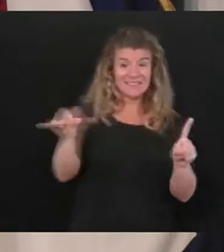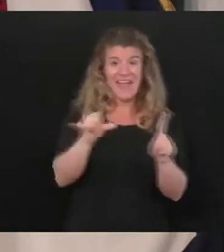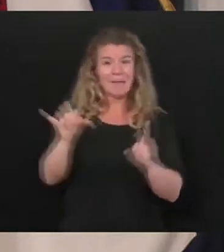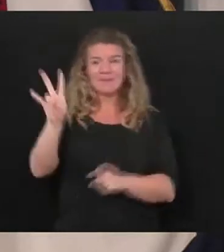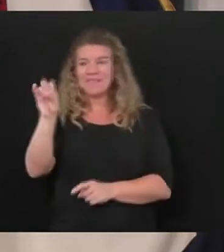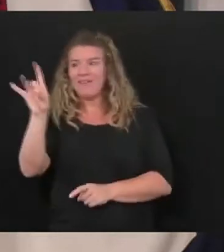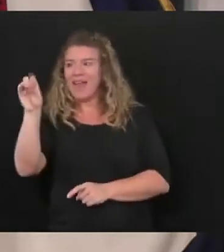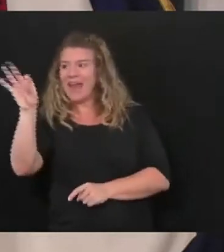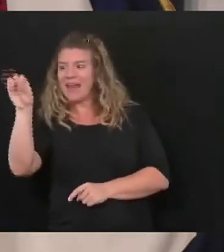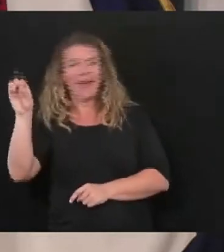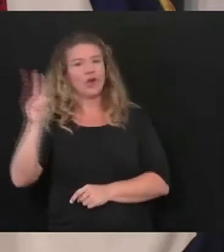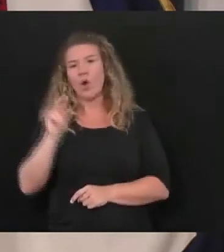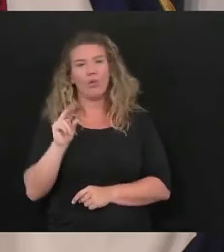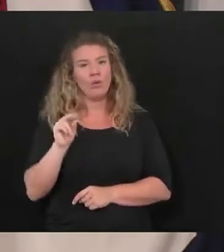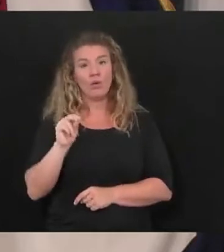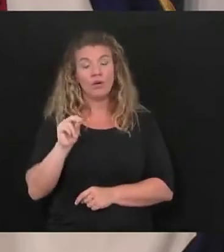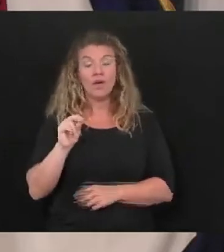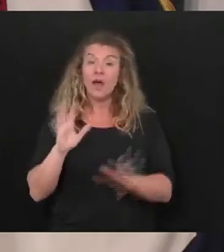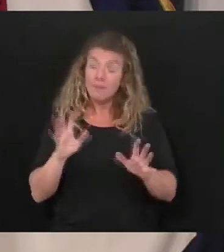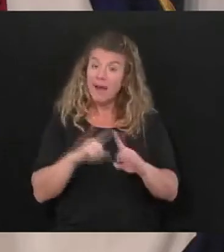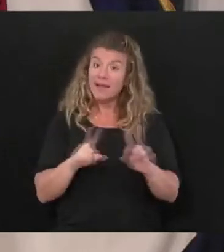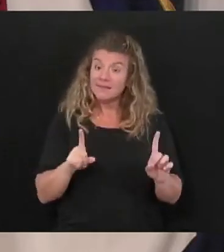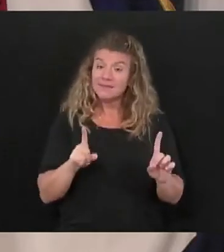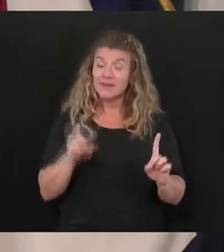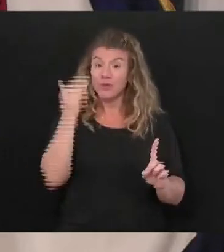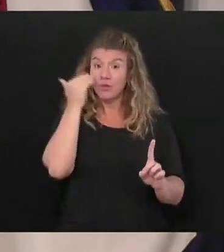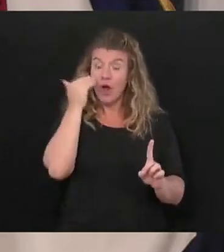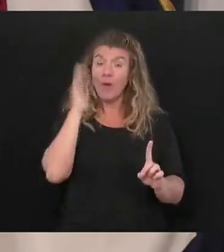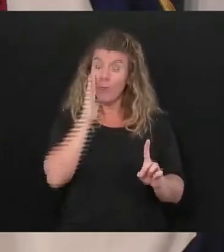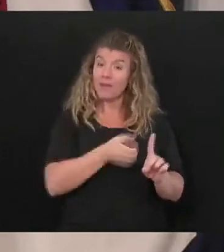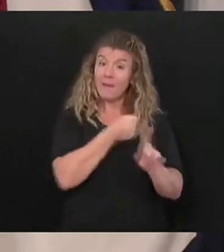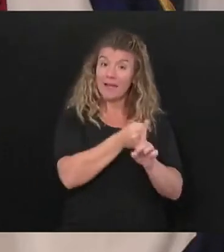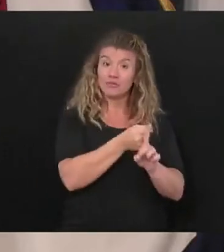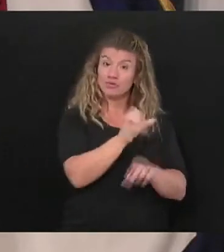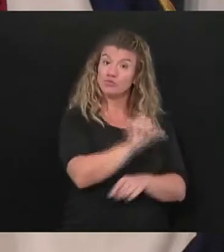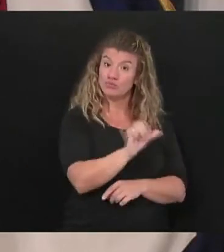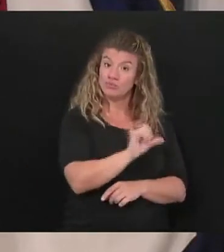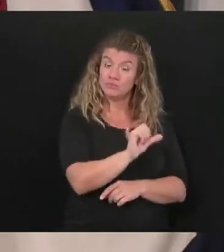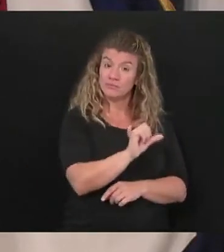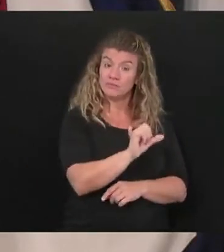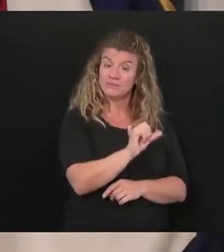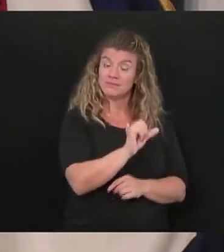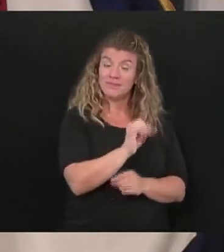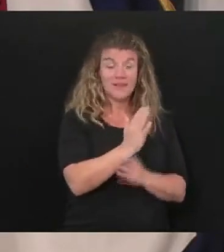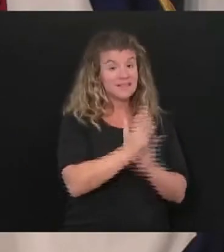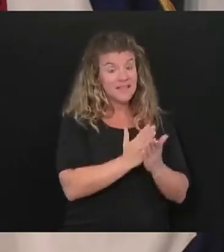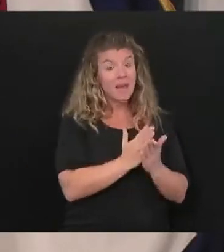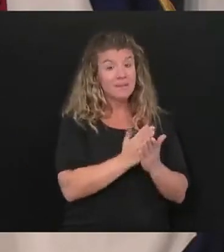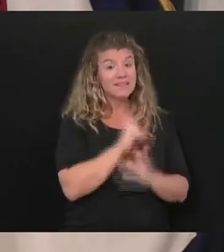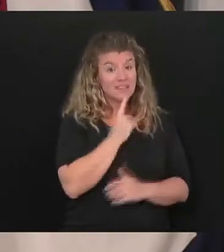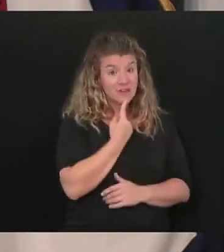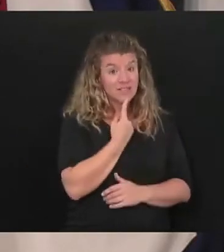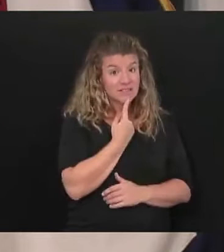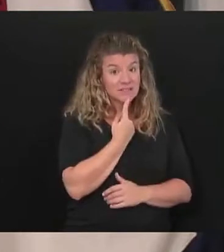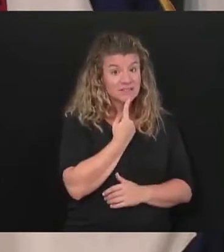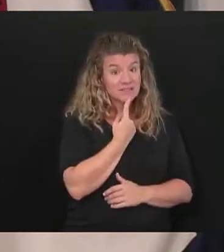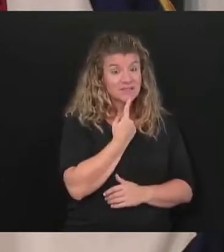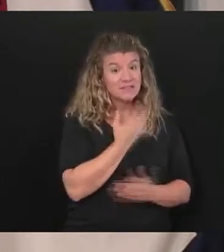however we also know that it is affecting younger people and in some cases very very harshly.